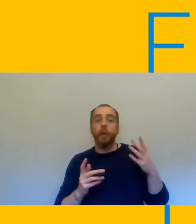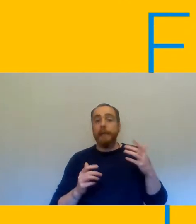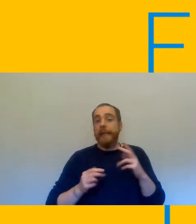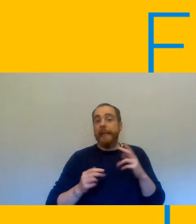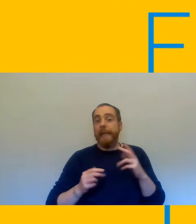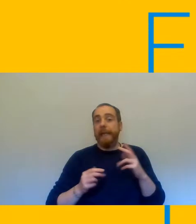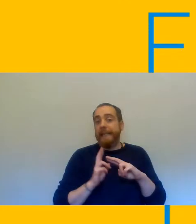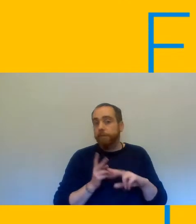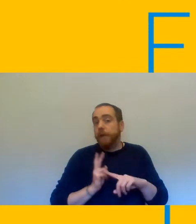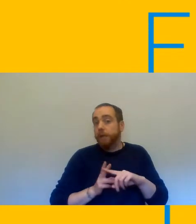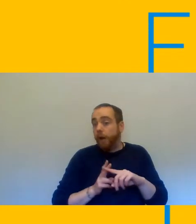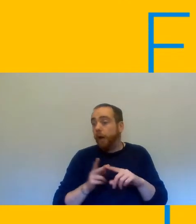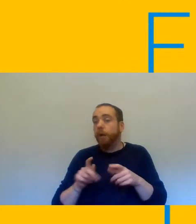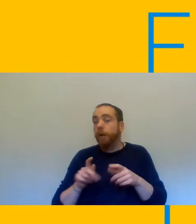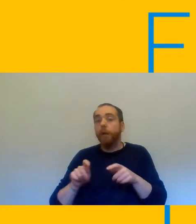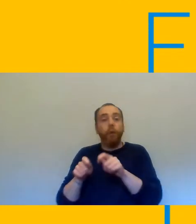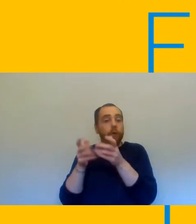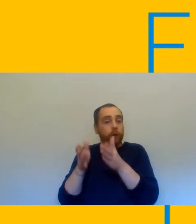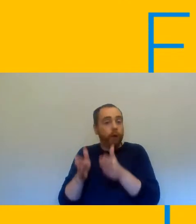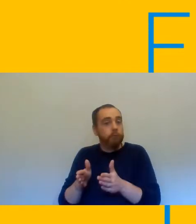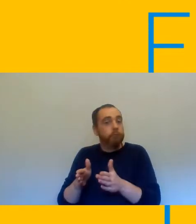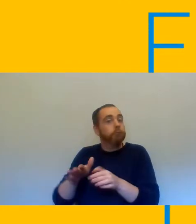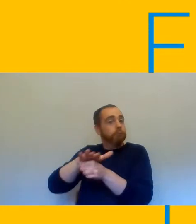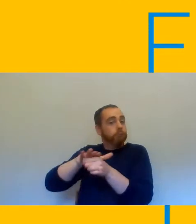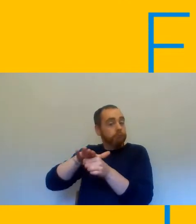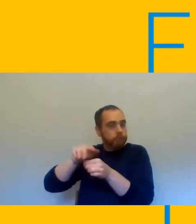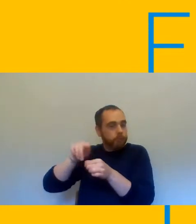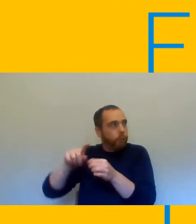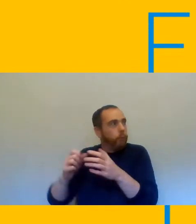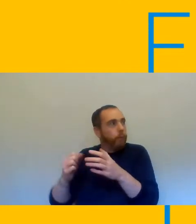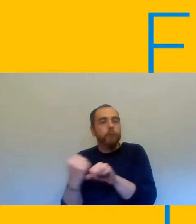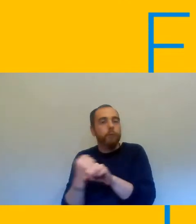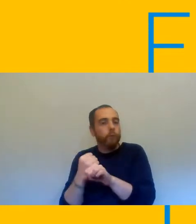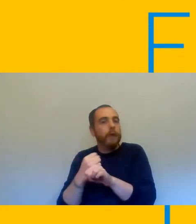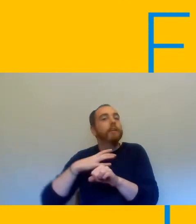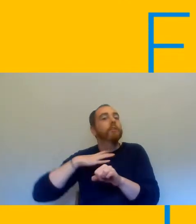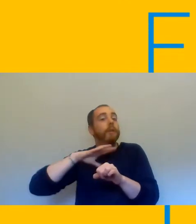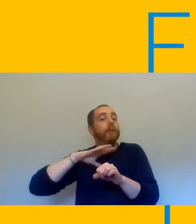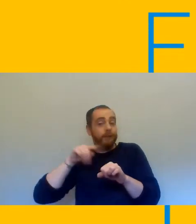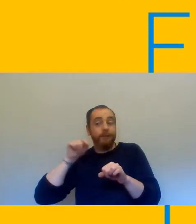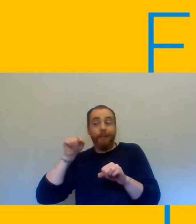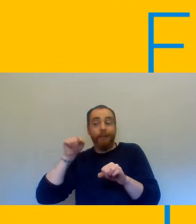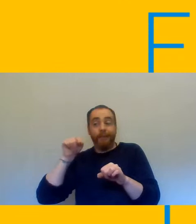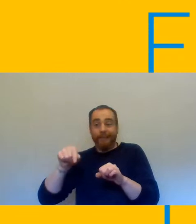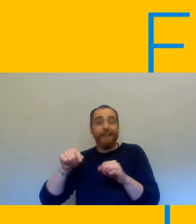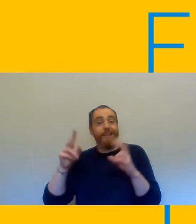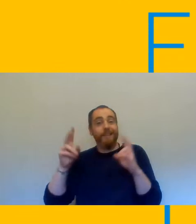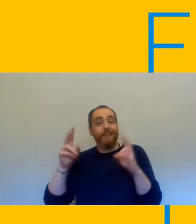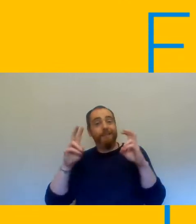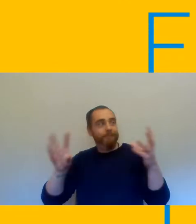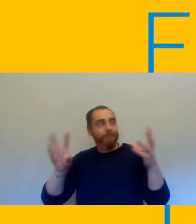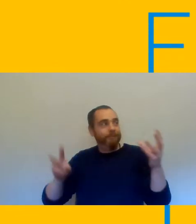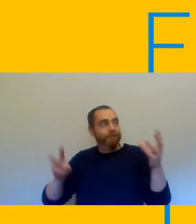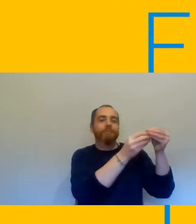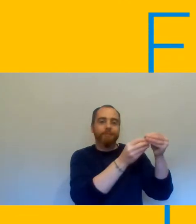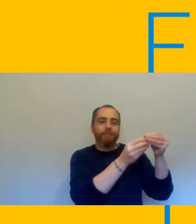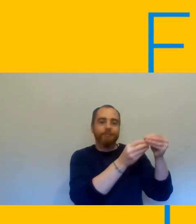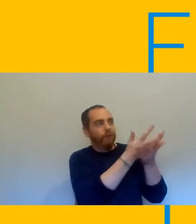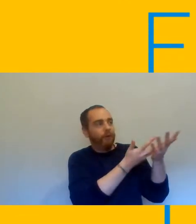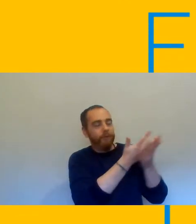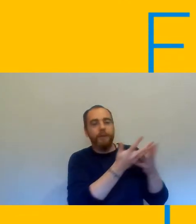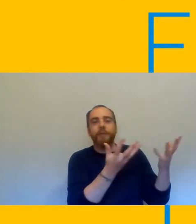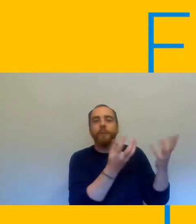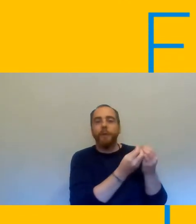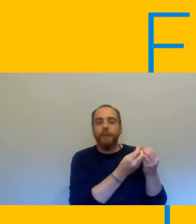that's conversation that needs to be had and needs to be included in those generic uh risk assessments in addition to that there's a